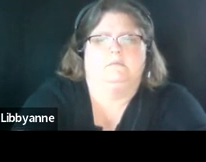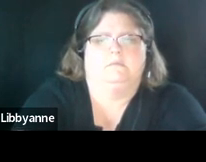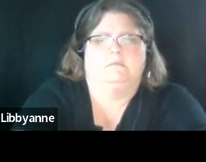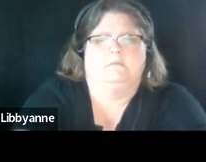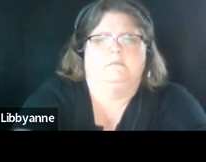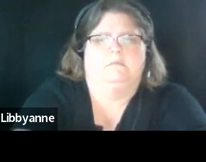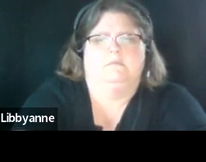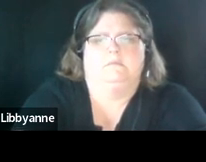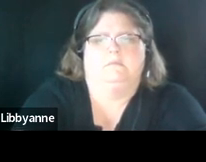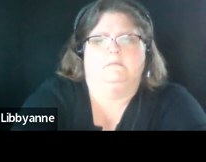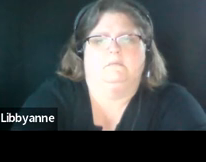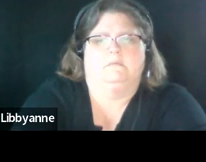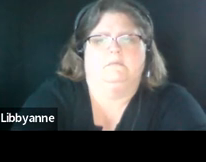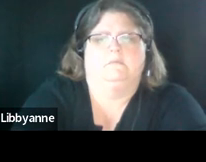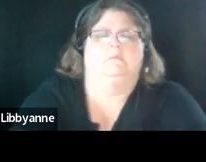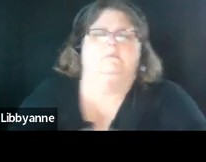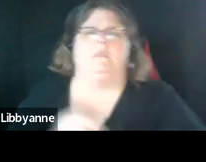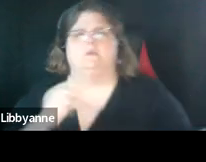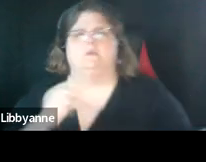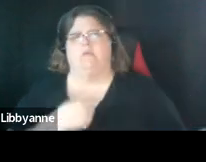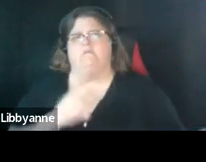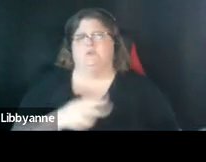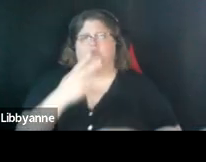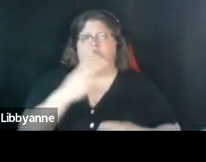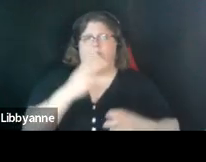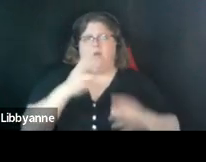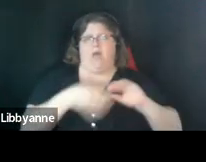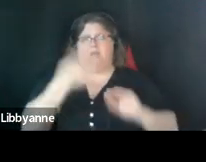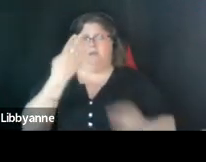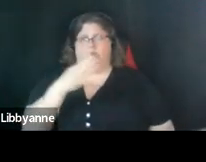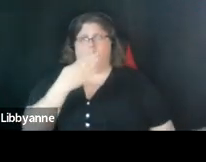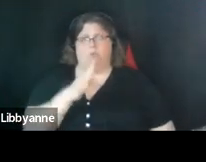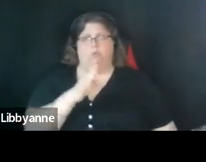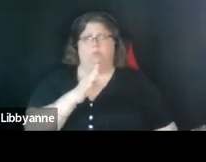and and i'm going to go ahead and uh let folks read that for a second